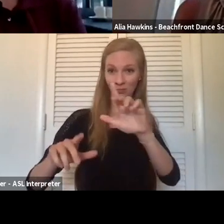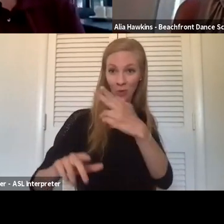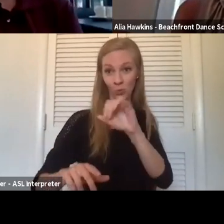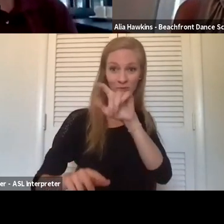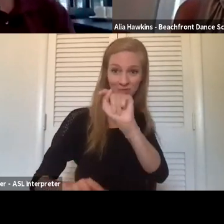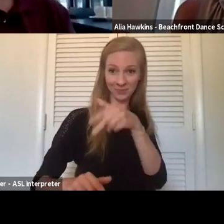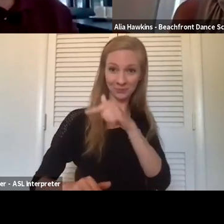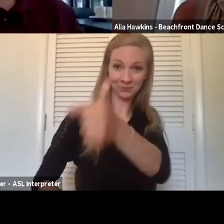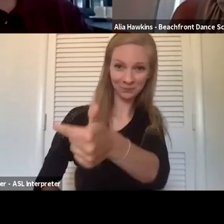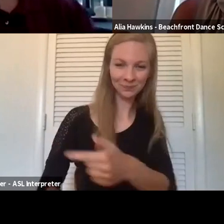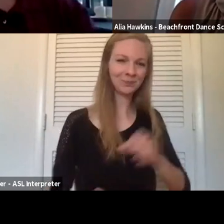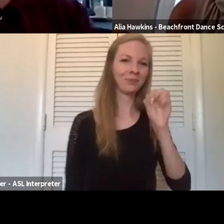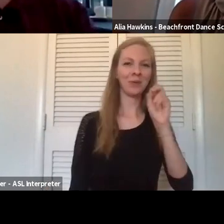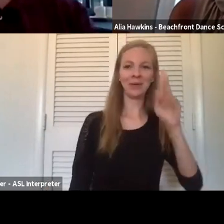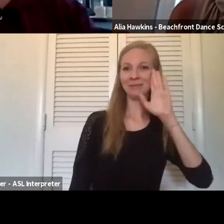Okay. Hi there.